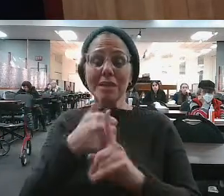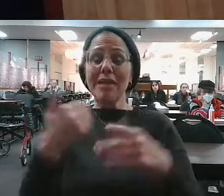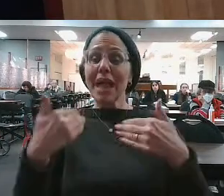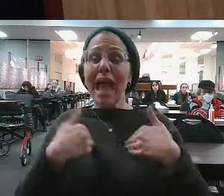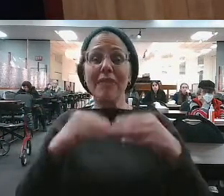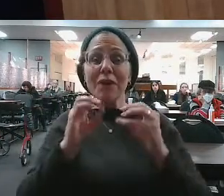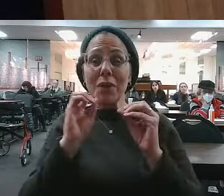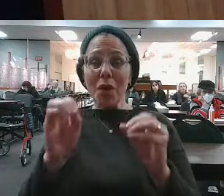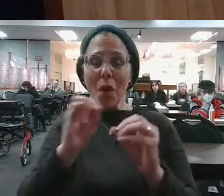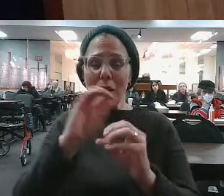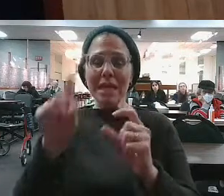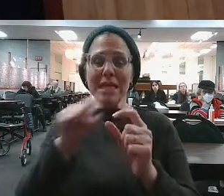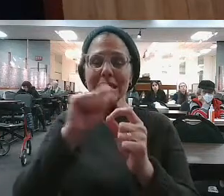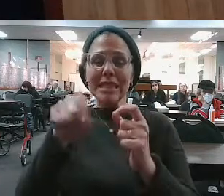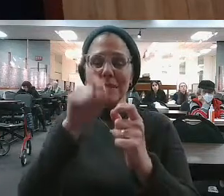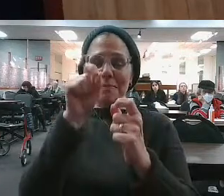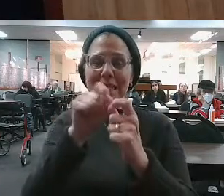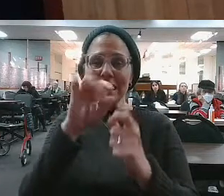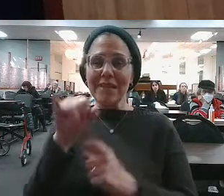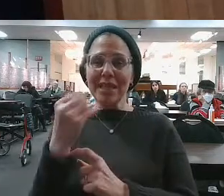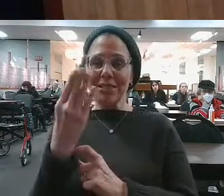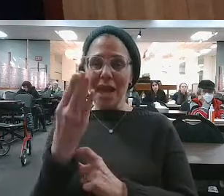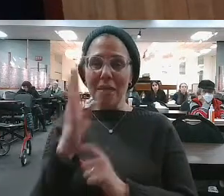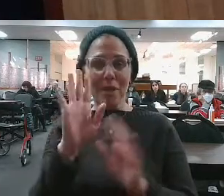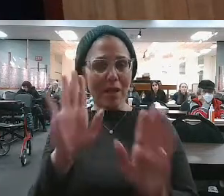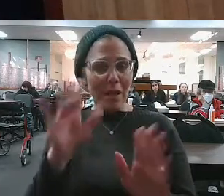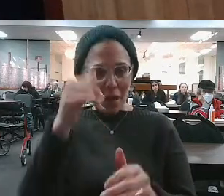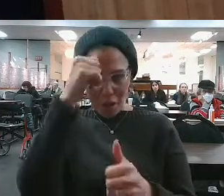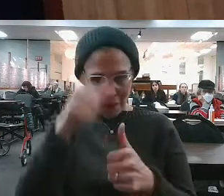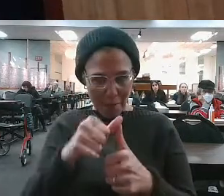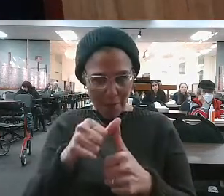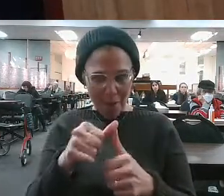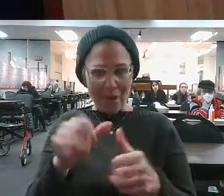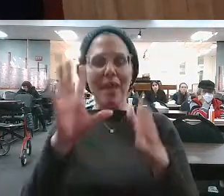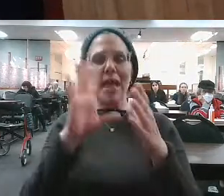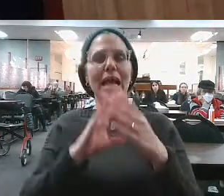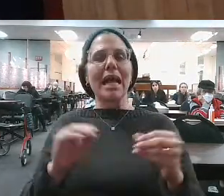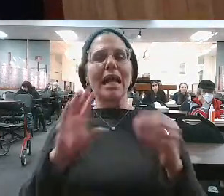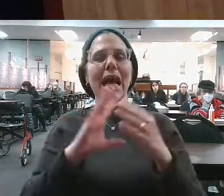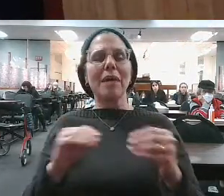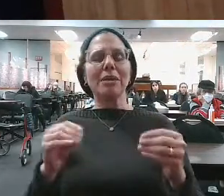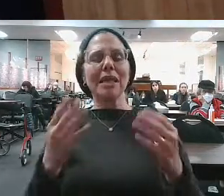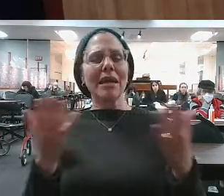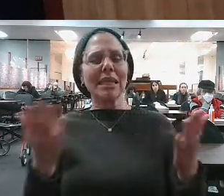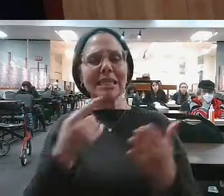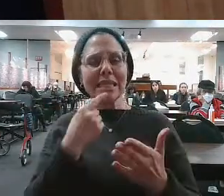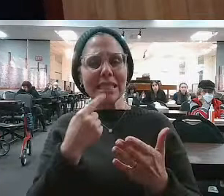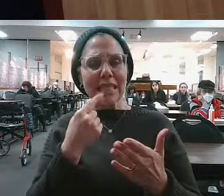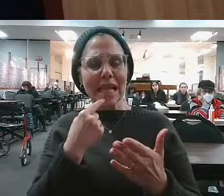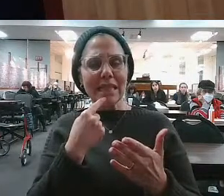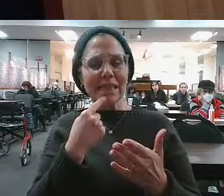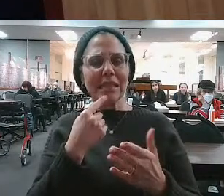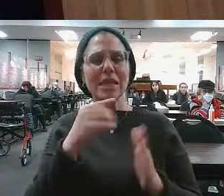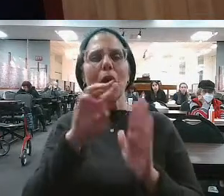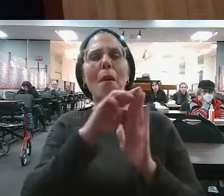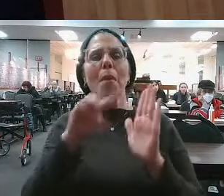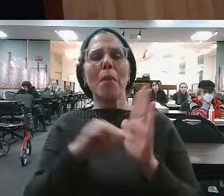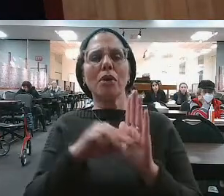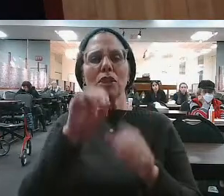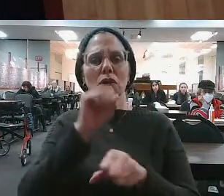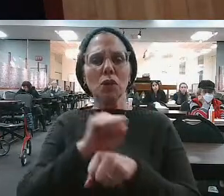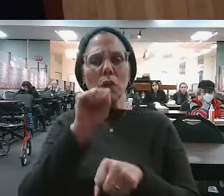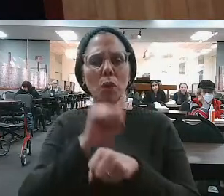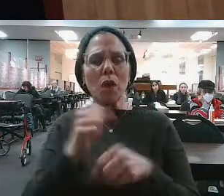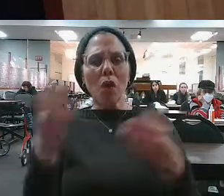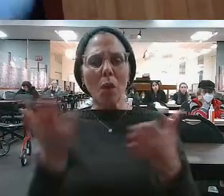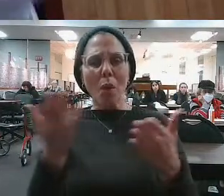You need to teach. Remember, the Al-Sheikh said, what was Moshe and his task? What was his avoda? What was his avoda? What